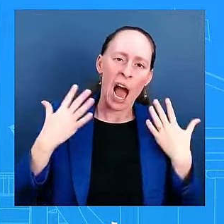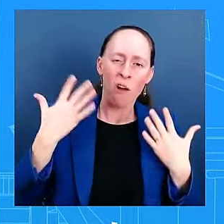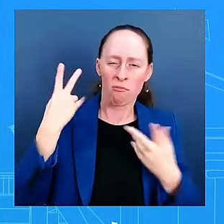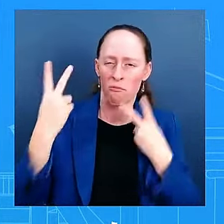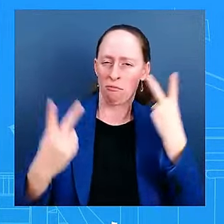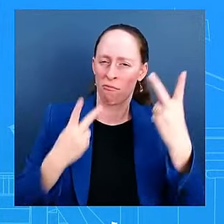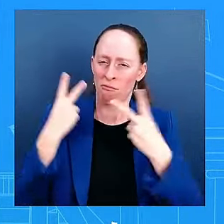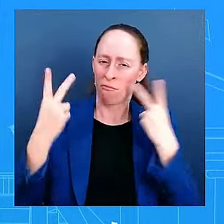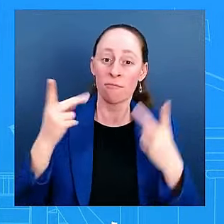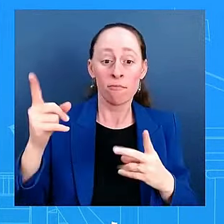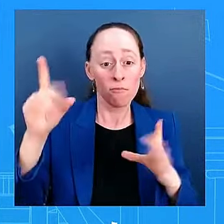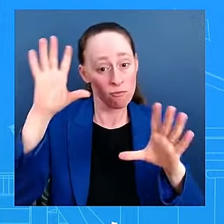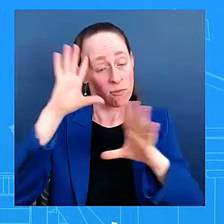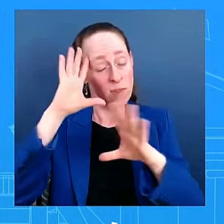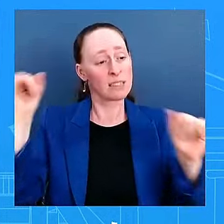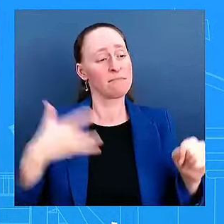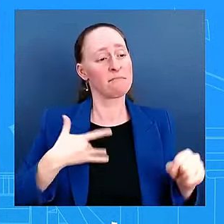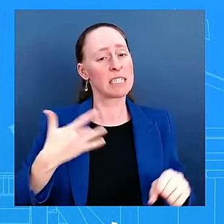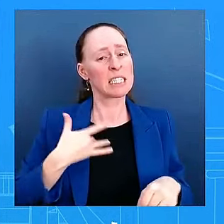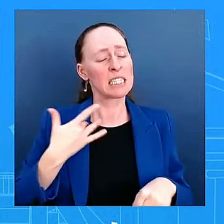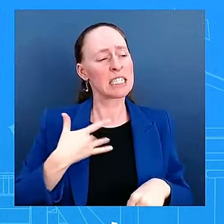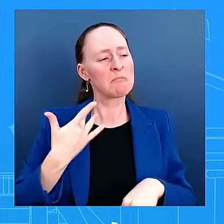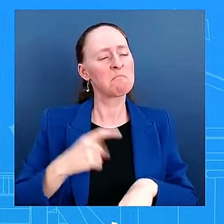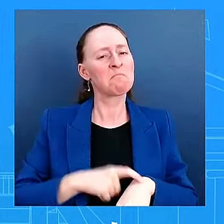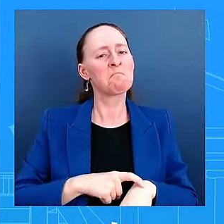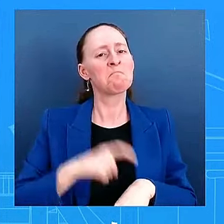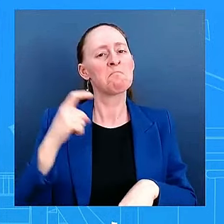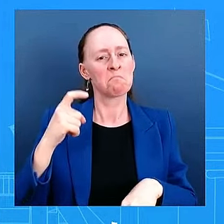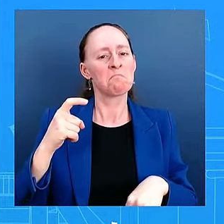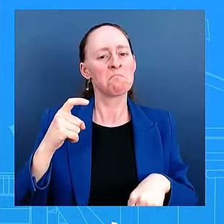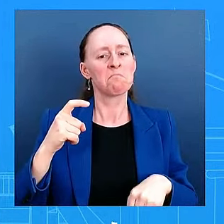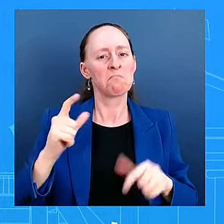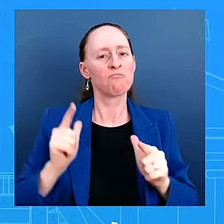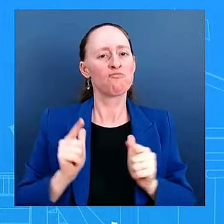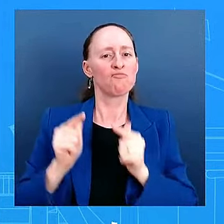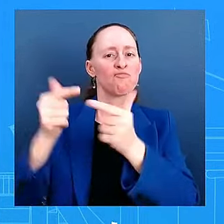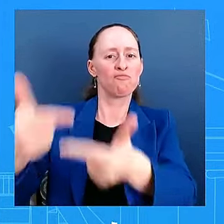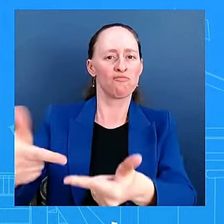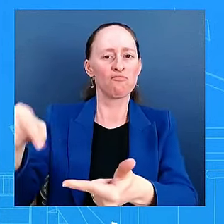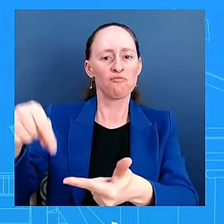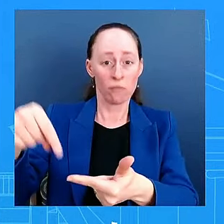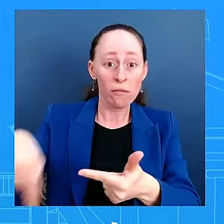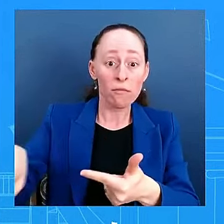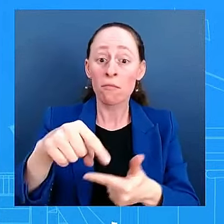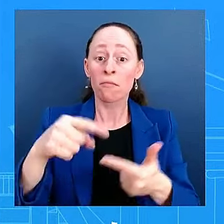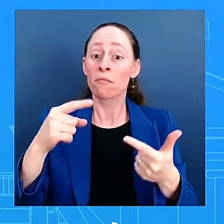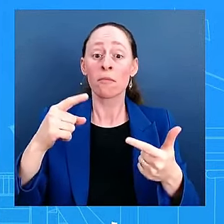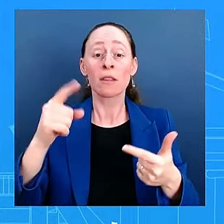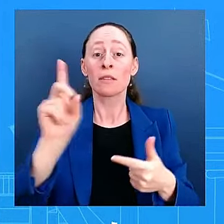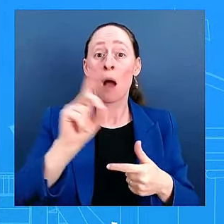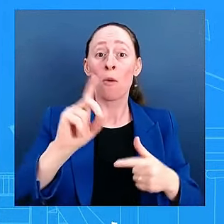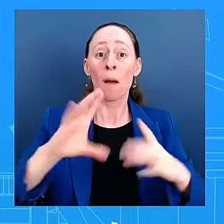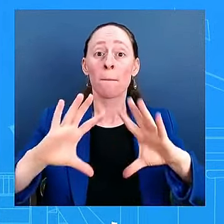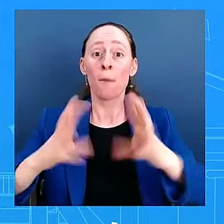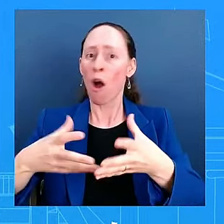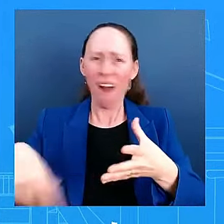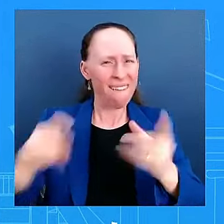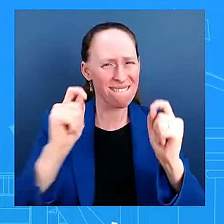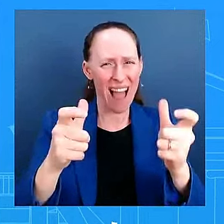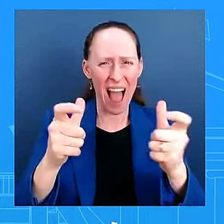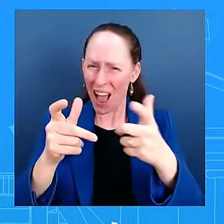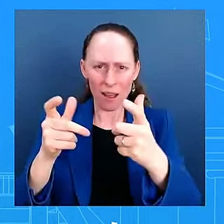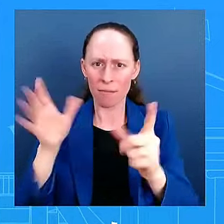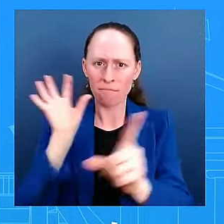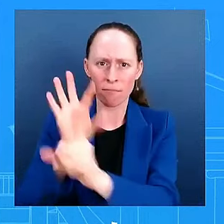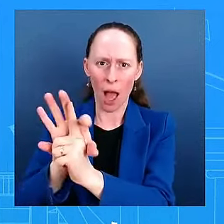saw, you saw the party come right behind her, support her, right after he was able to do that.